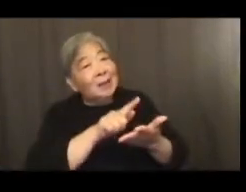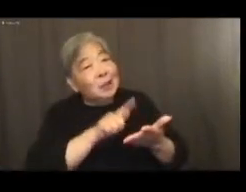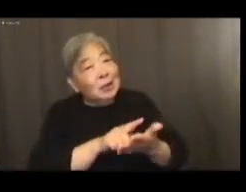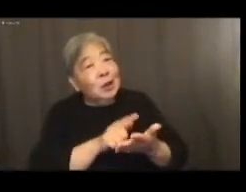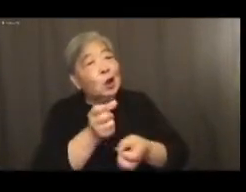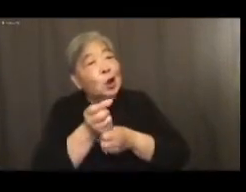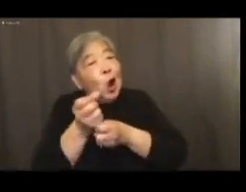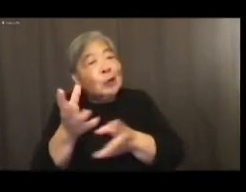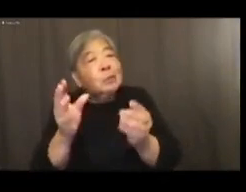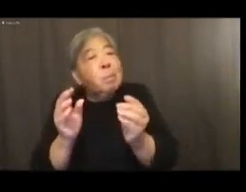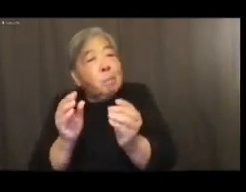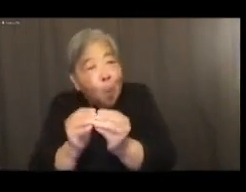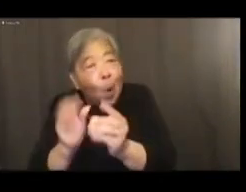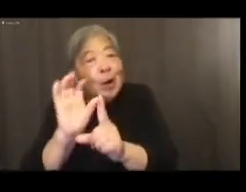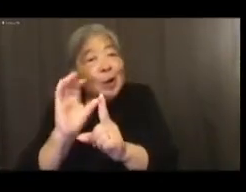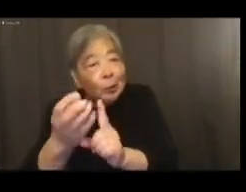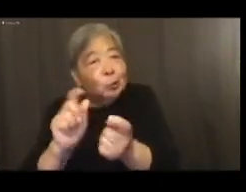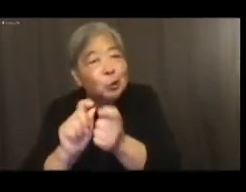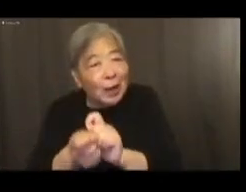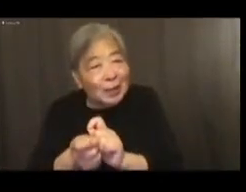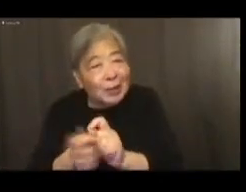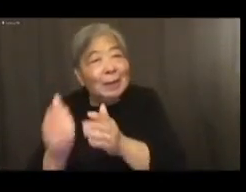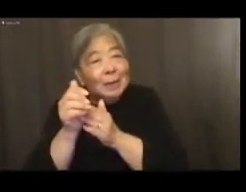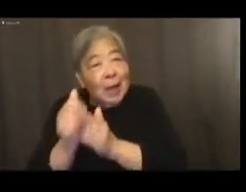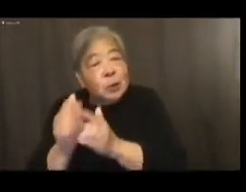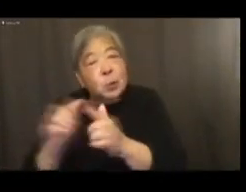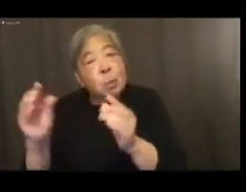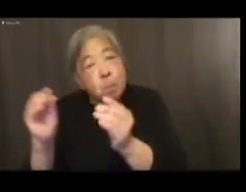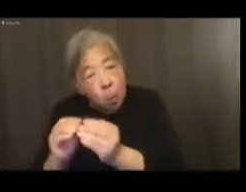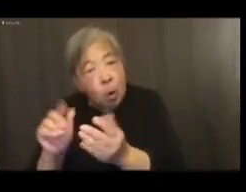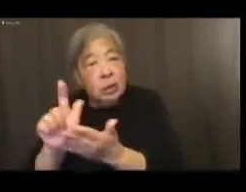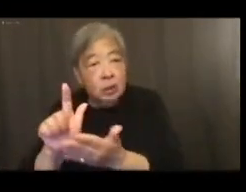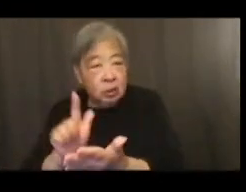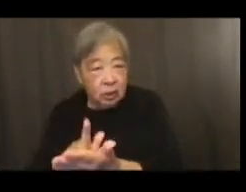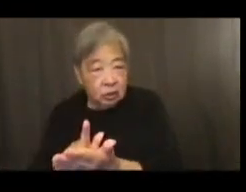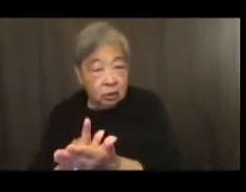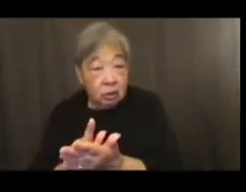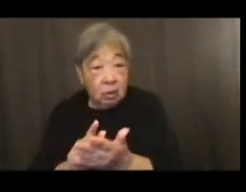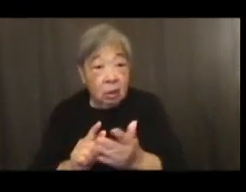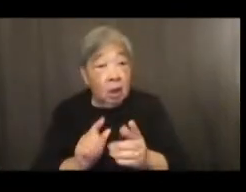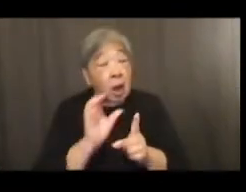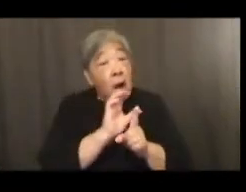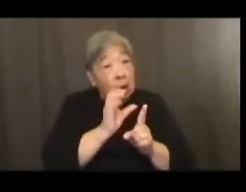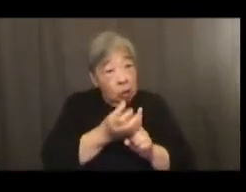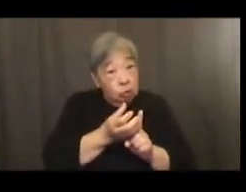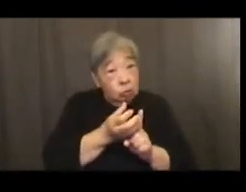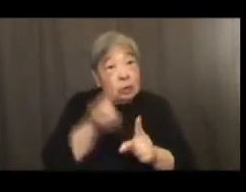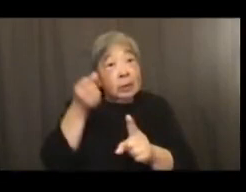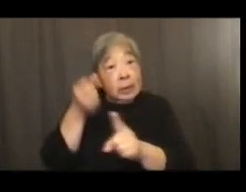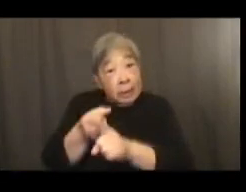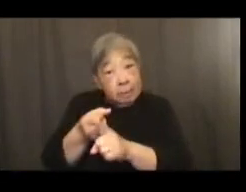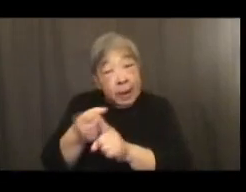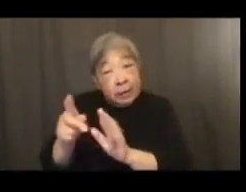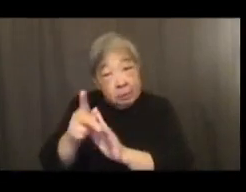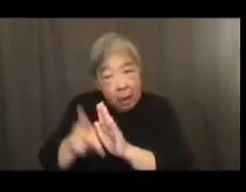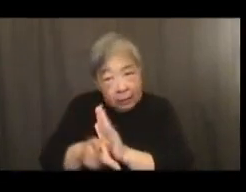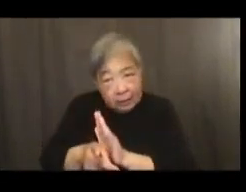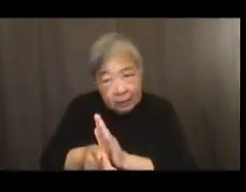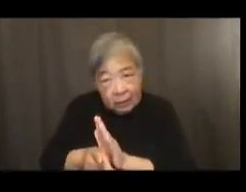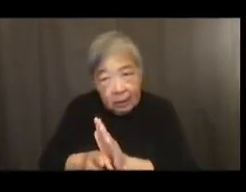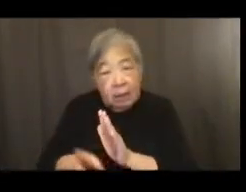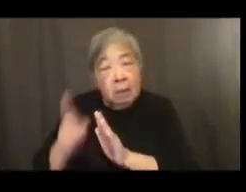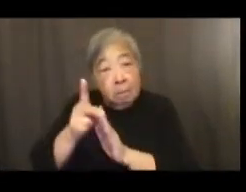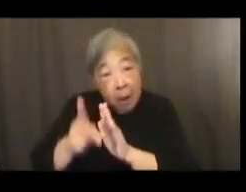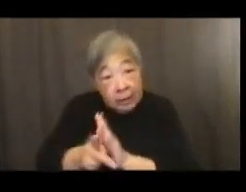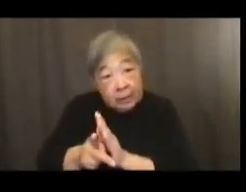change, and more legislation. Cultural impacts policy, and policy impacts